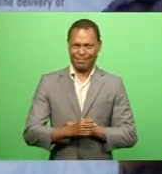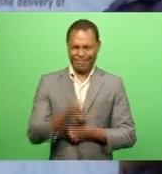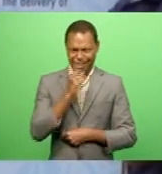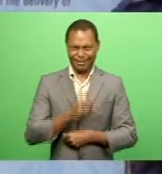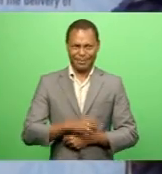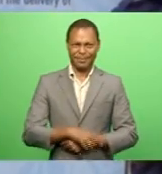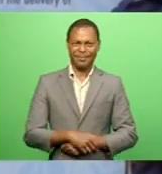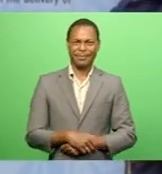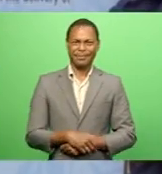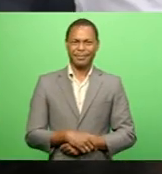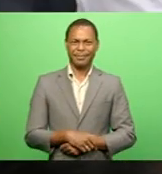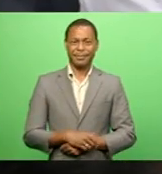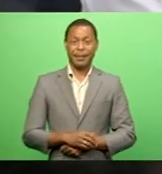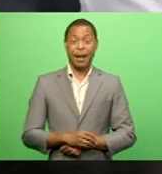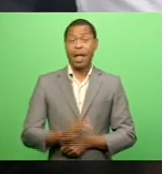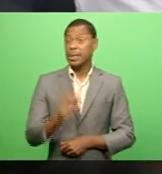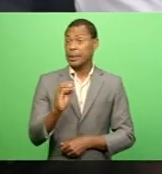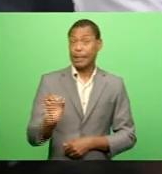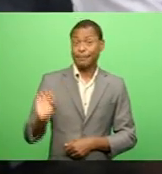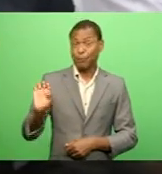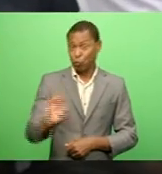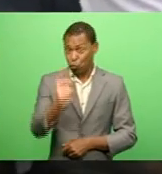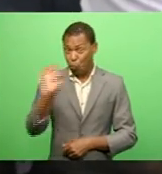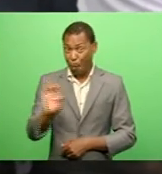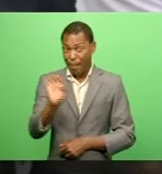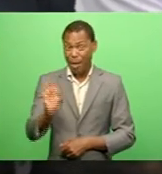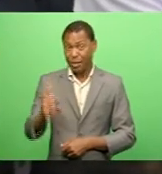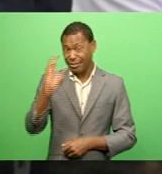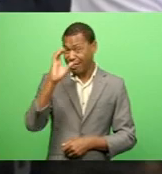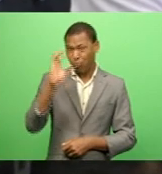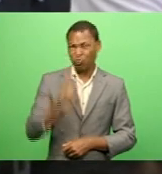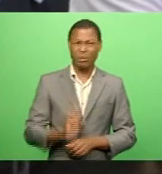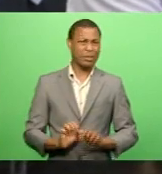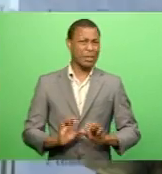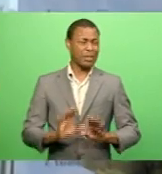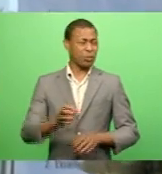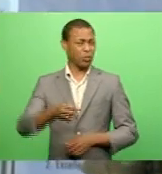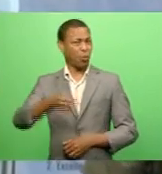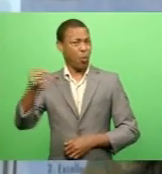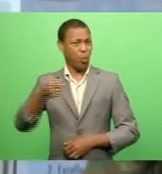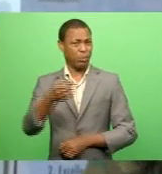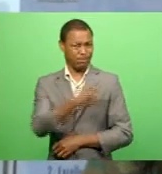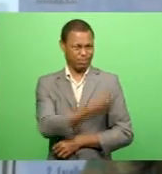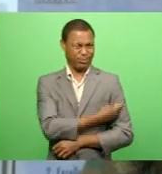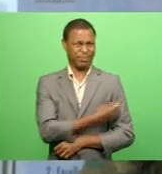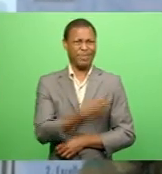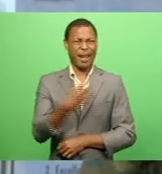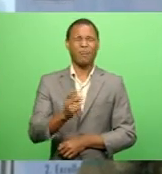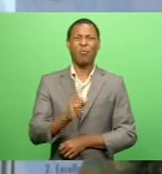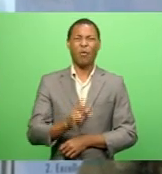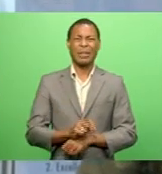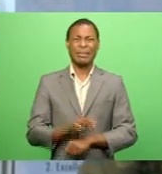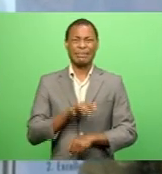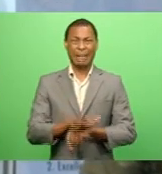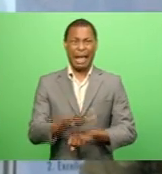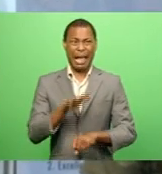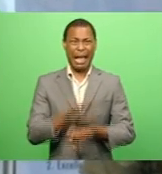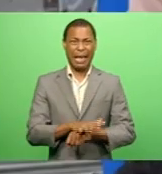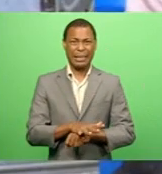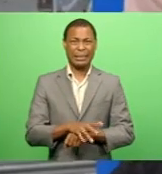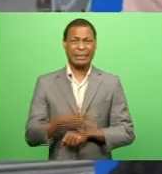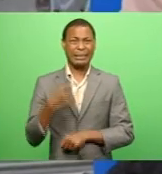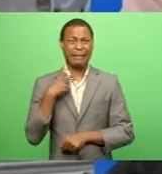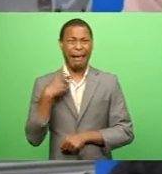Some European countries have stopped using the AstraZeneca vaccine After reports of blood clots in those who have received the jab